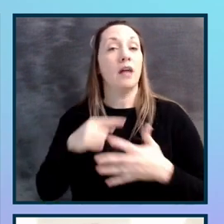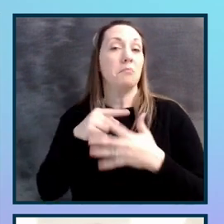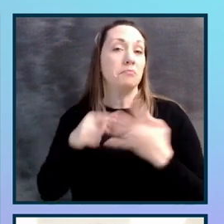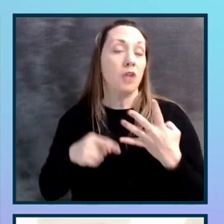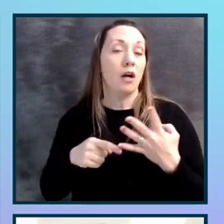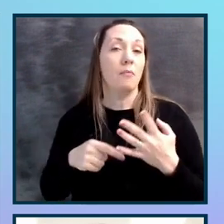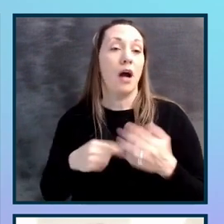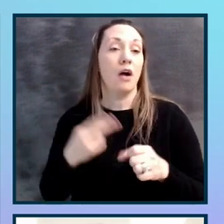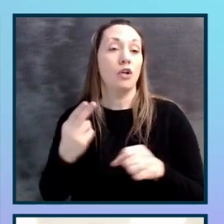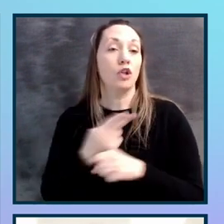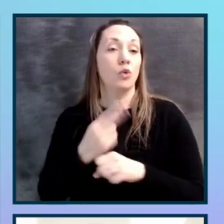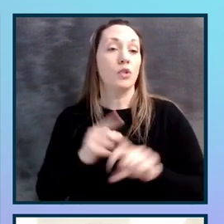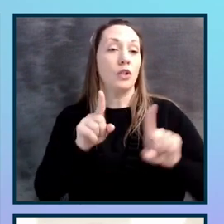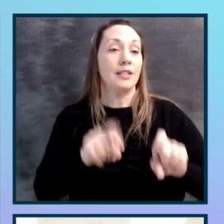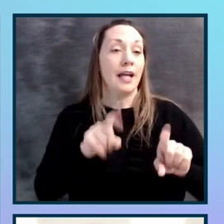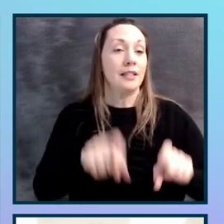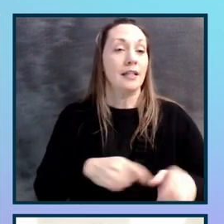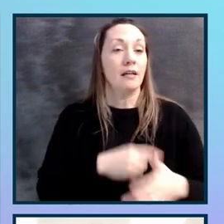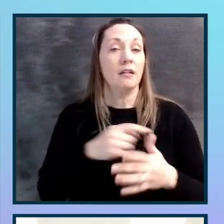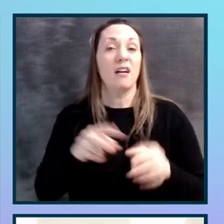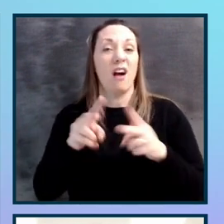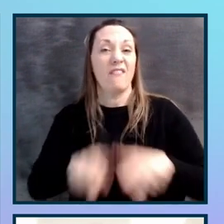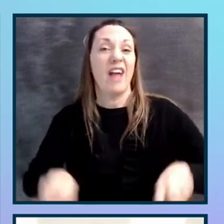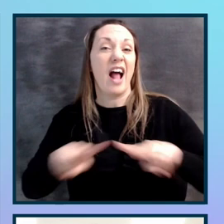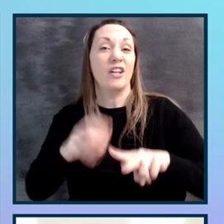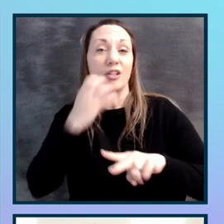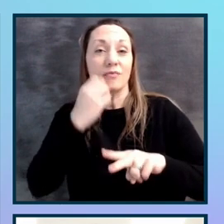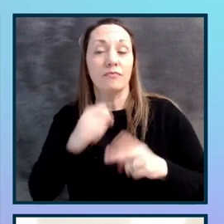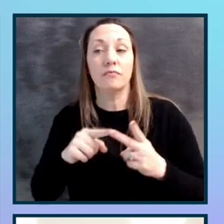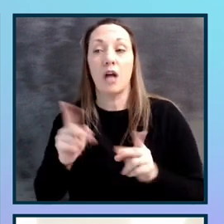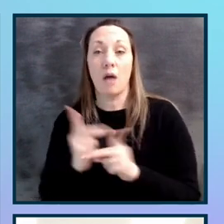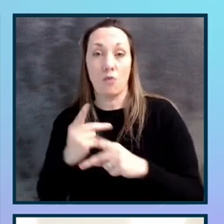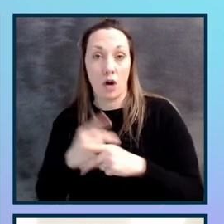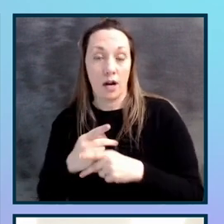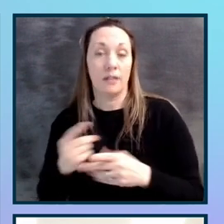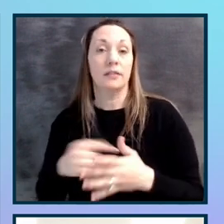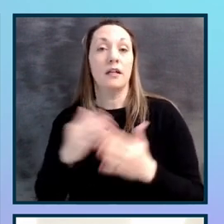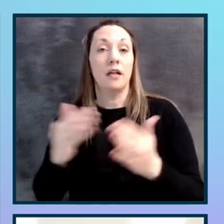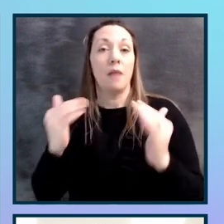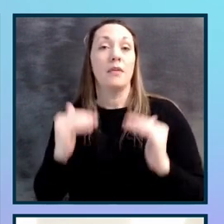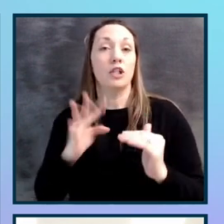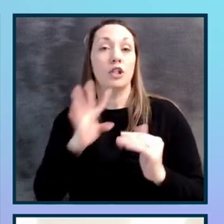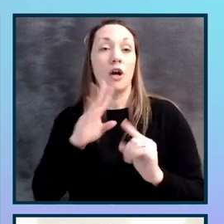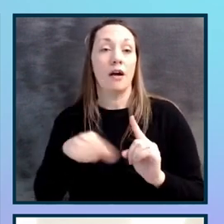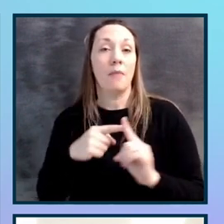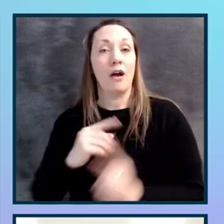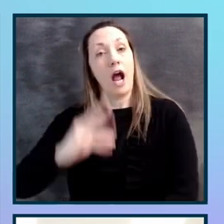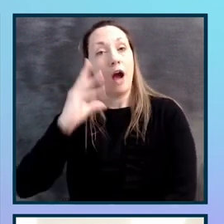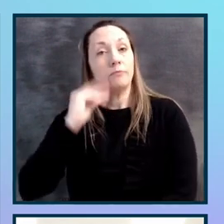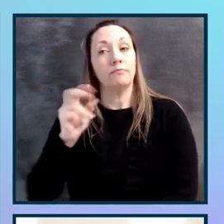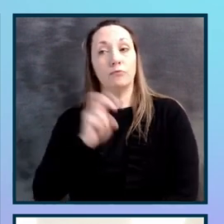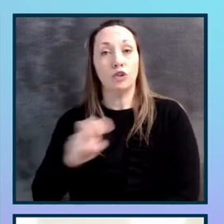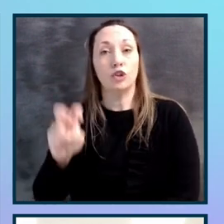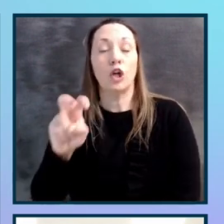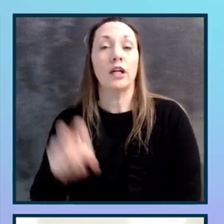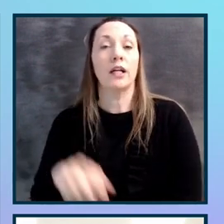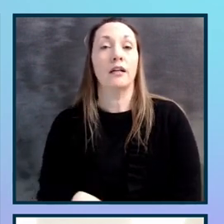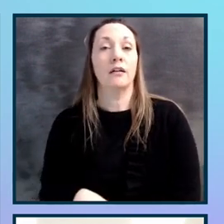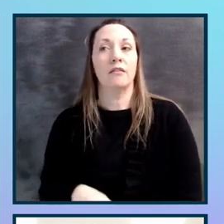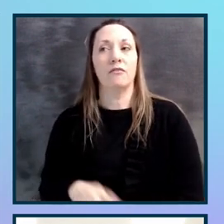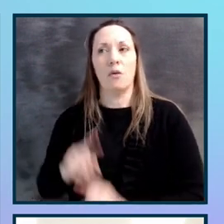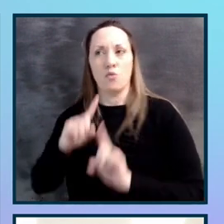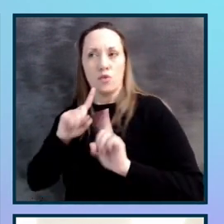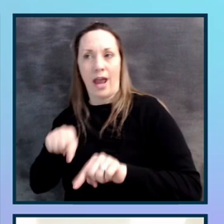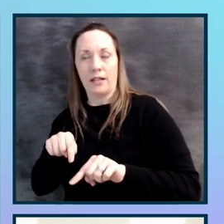are user testing, our values, our product and who we work with. I'm going to talk about our journey from a proactive reactive